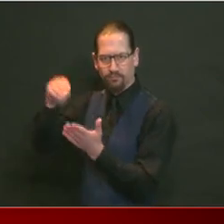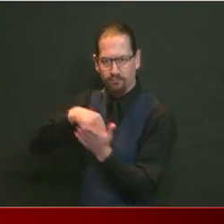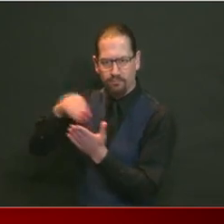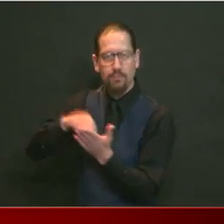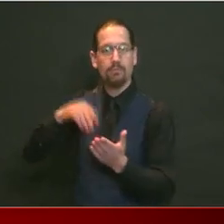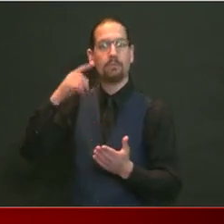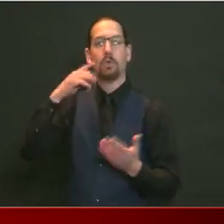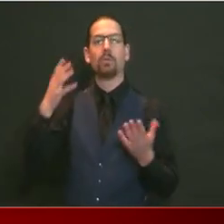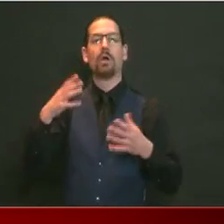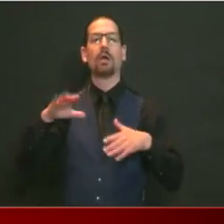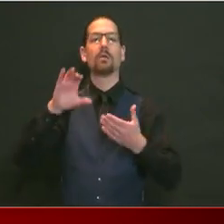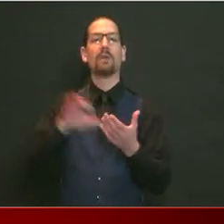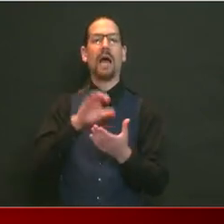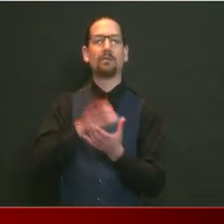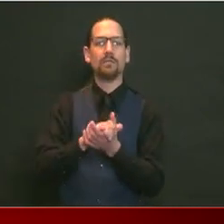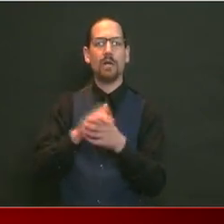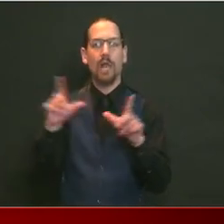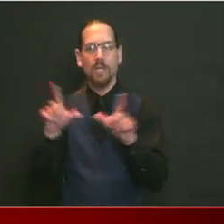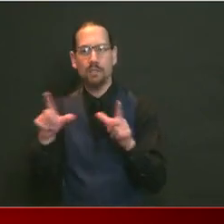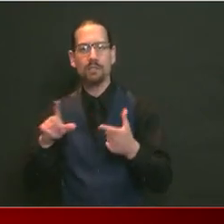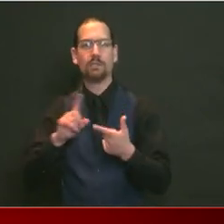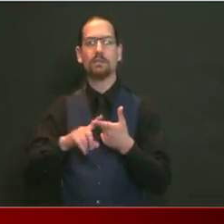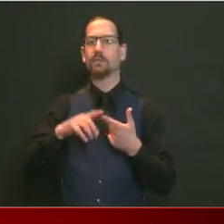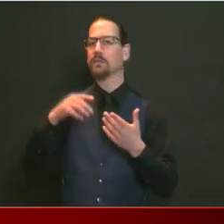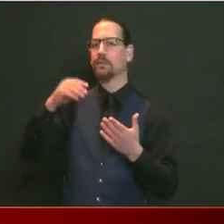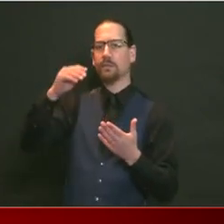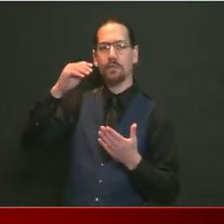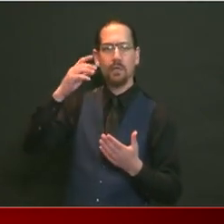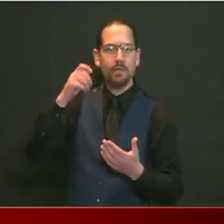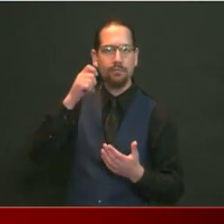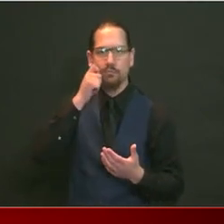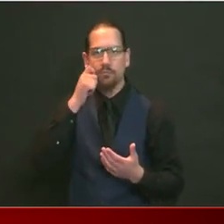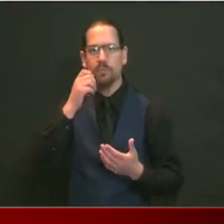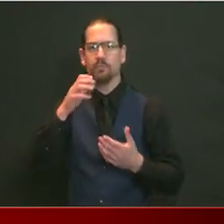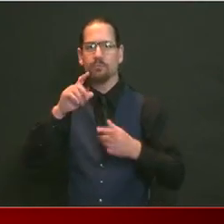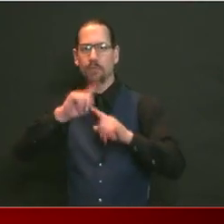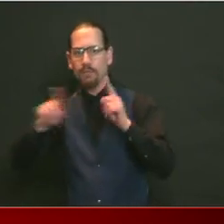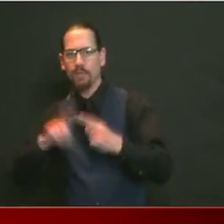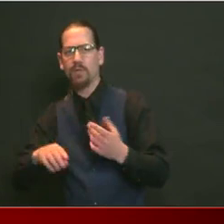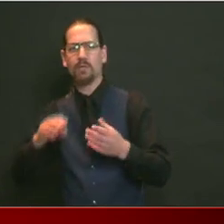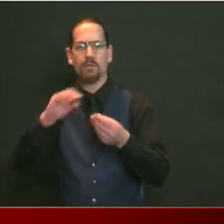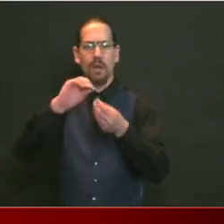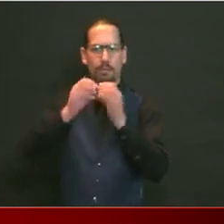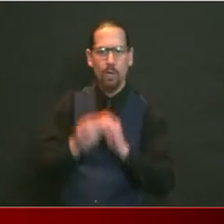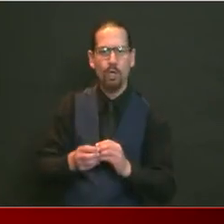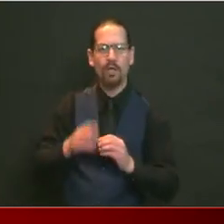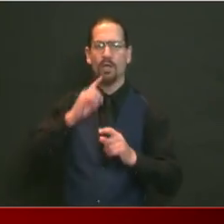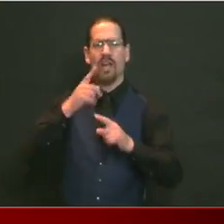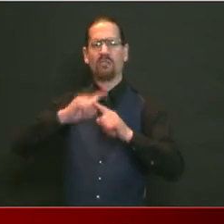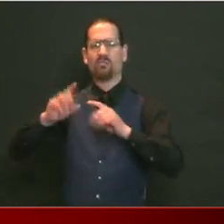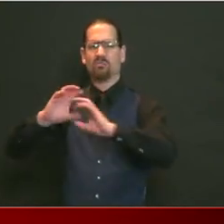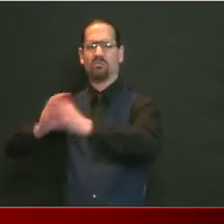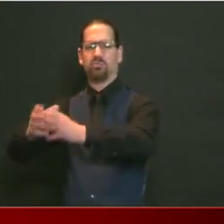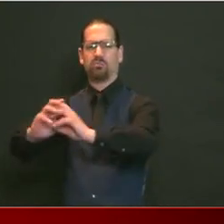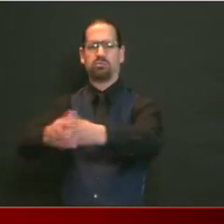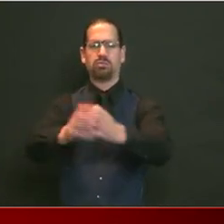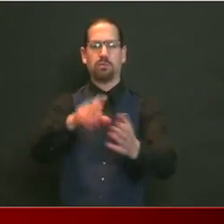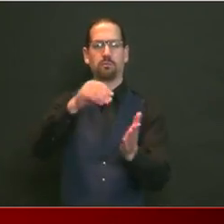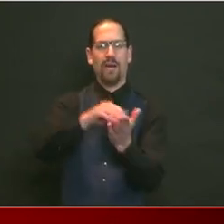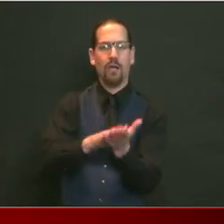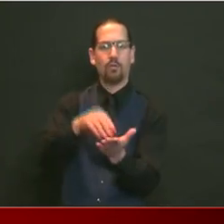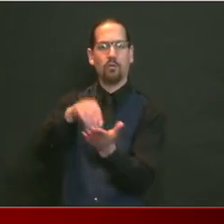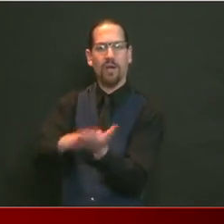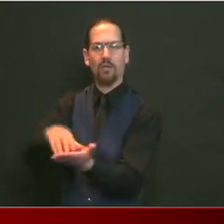for a lot of the records. This continues to be our laser focused priority